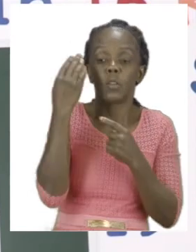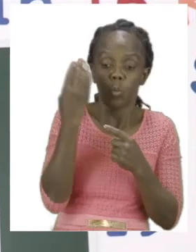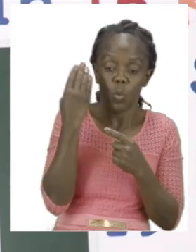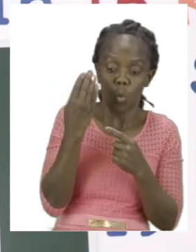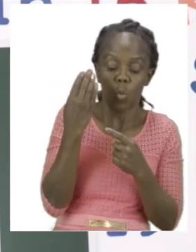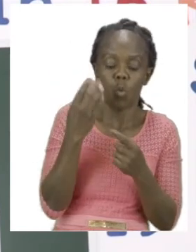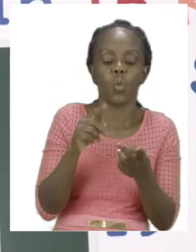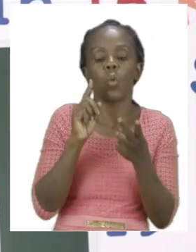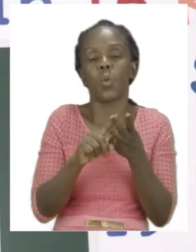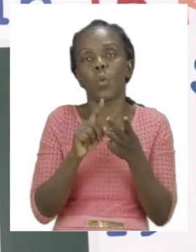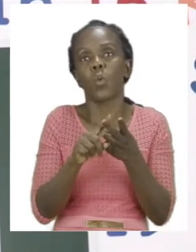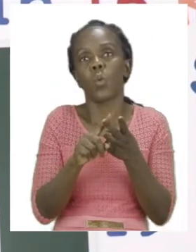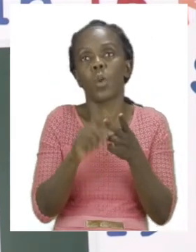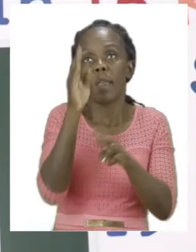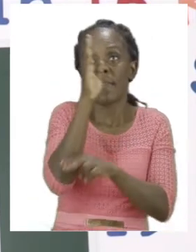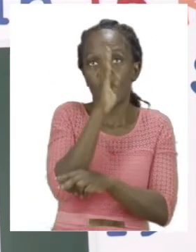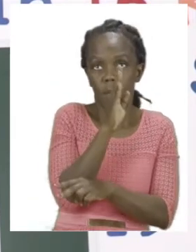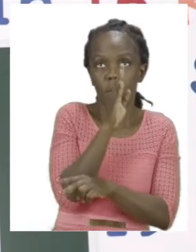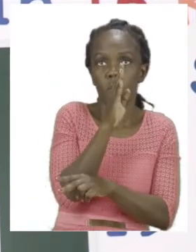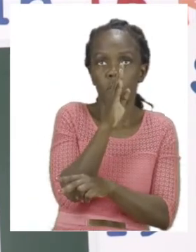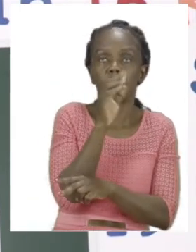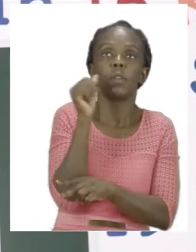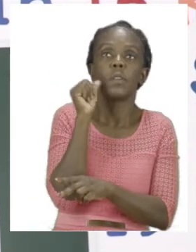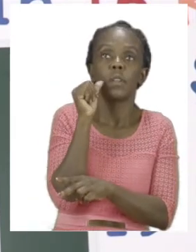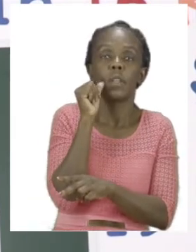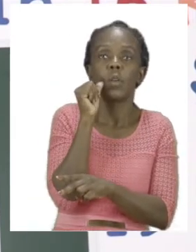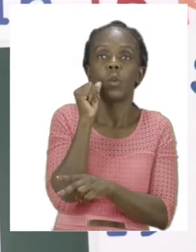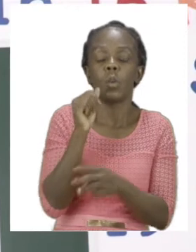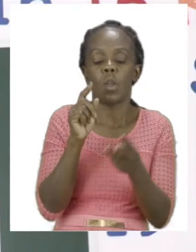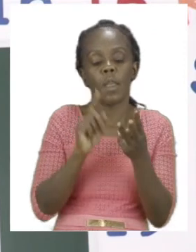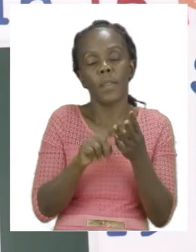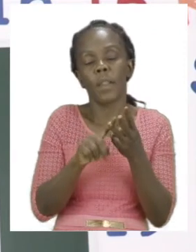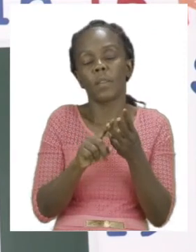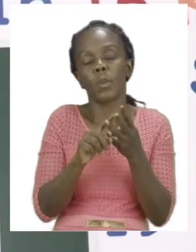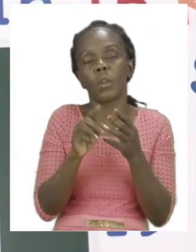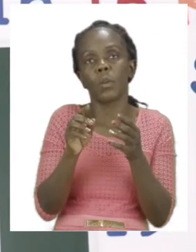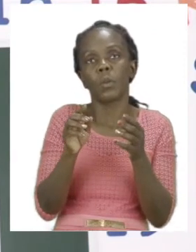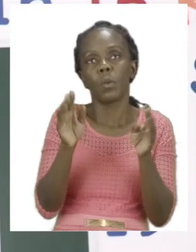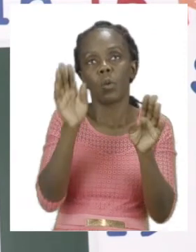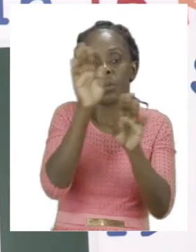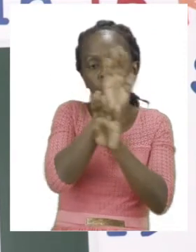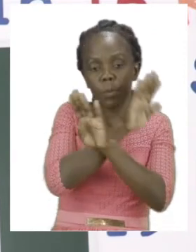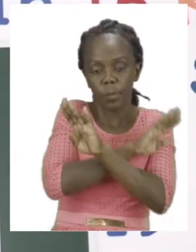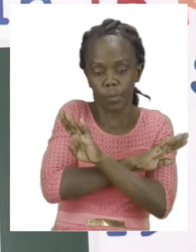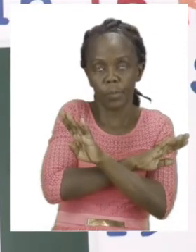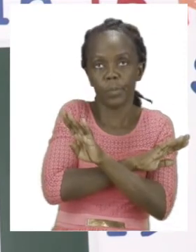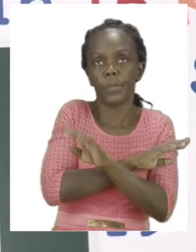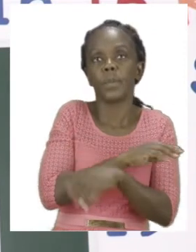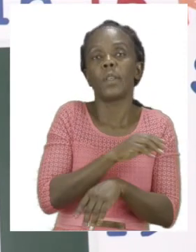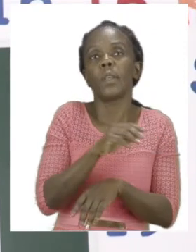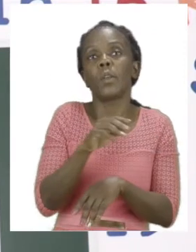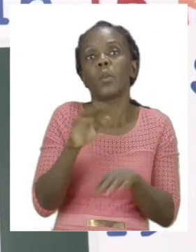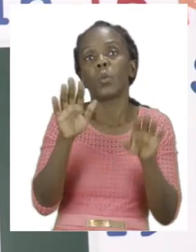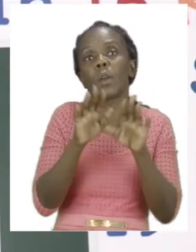And then the last one the evening event when it's night time and we are done with everything. You are going to